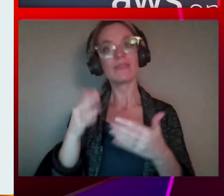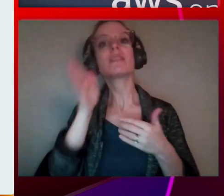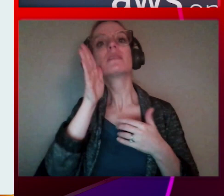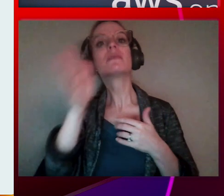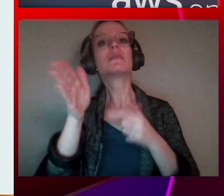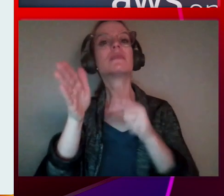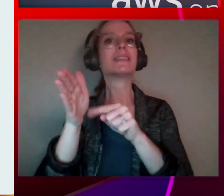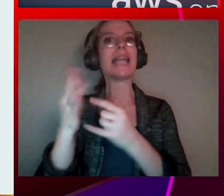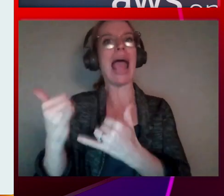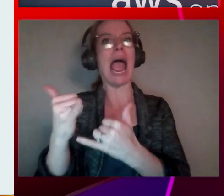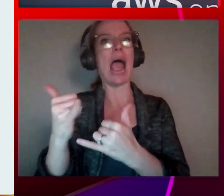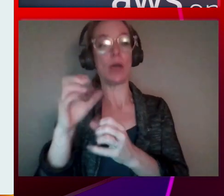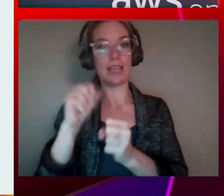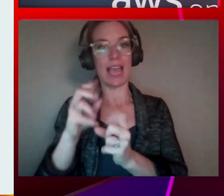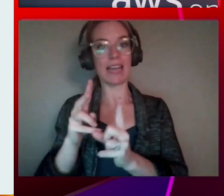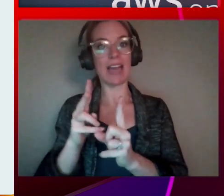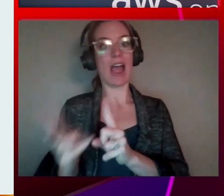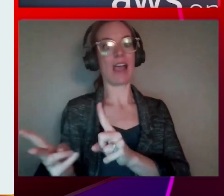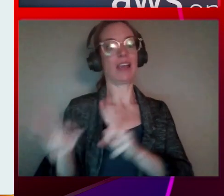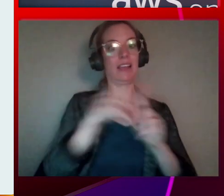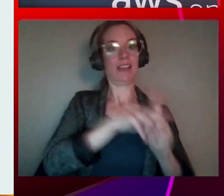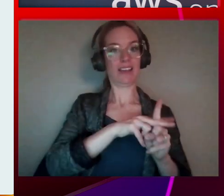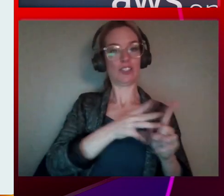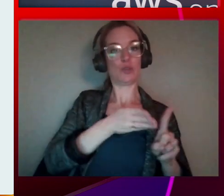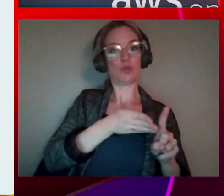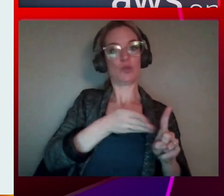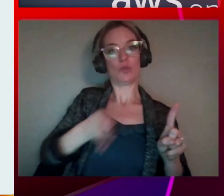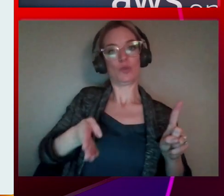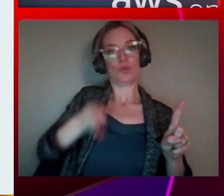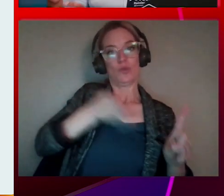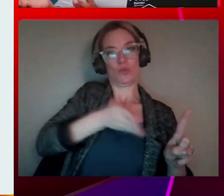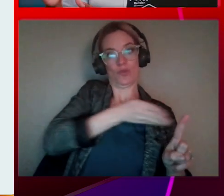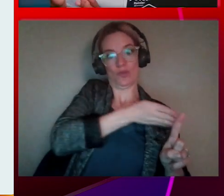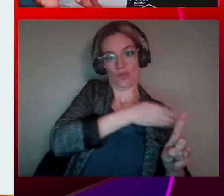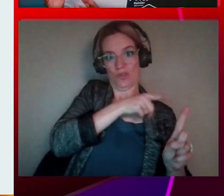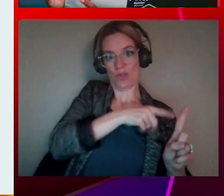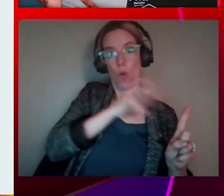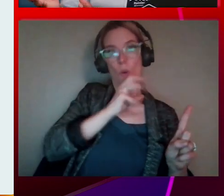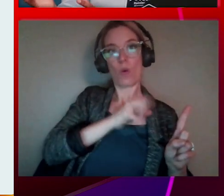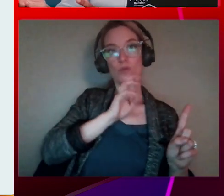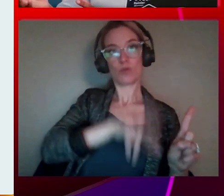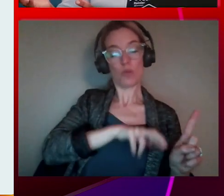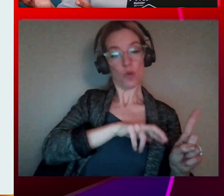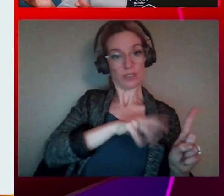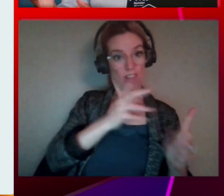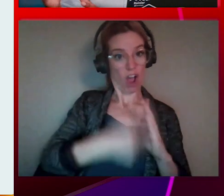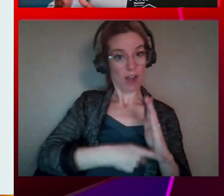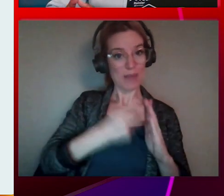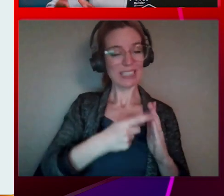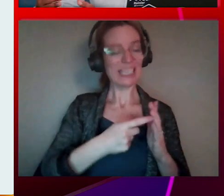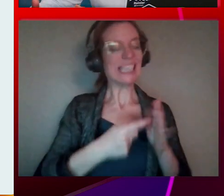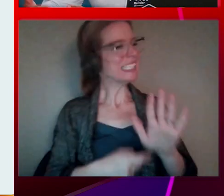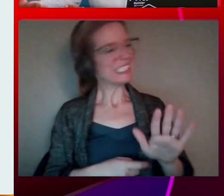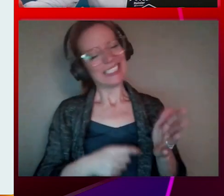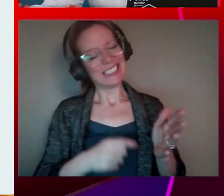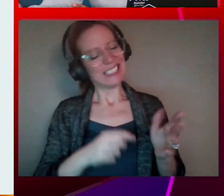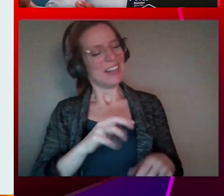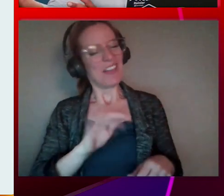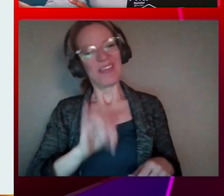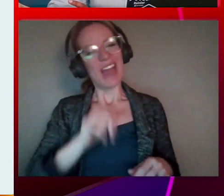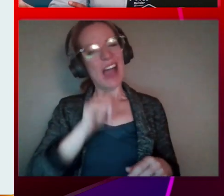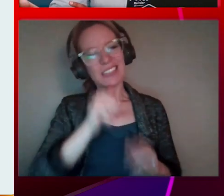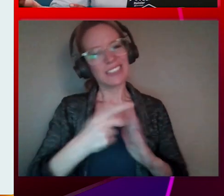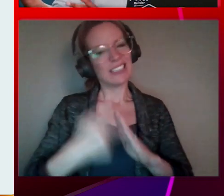question. It doesn't. So it is truly a point in time. So it's kind of like a double-edged sword in that case, right? You're kind of manipulating